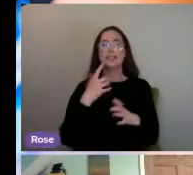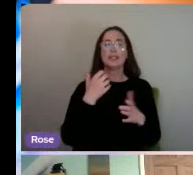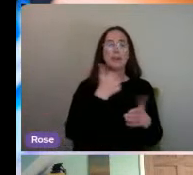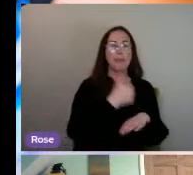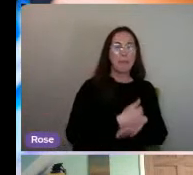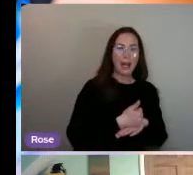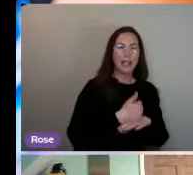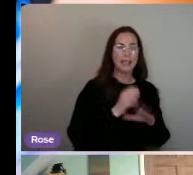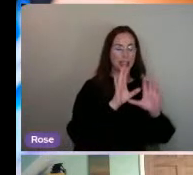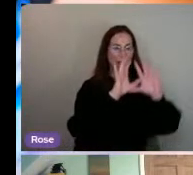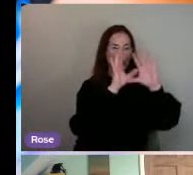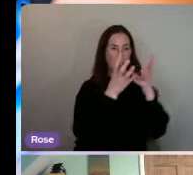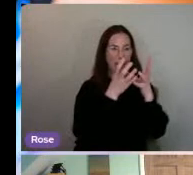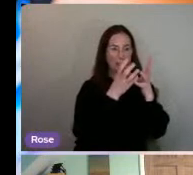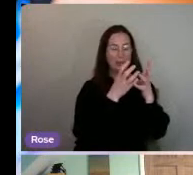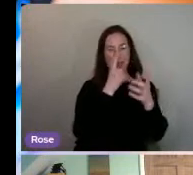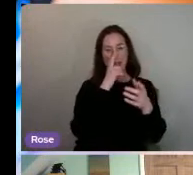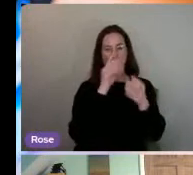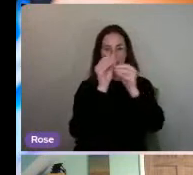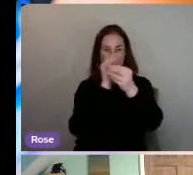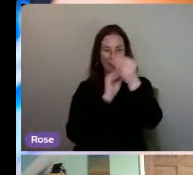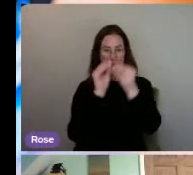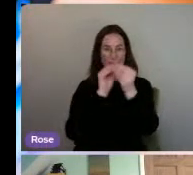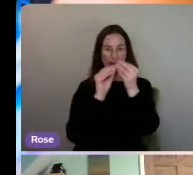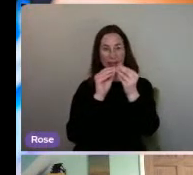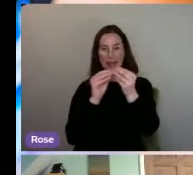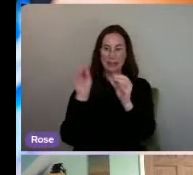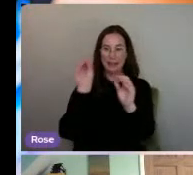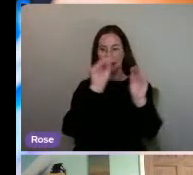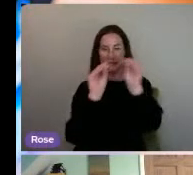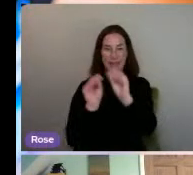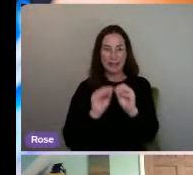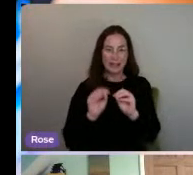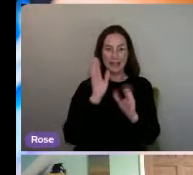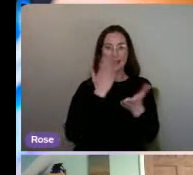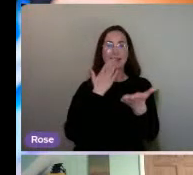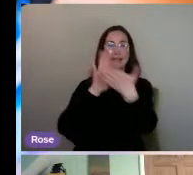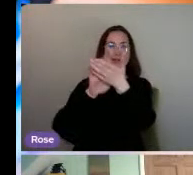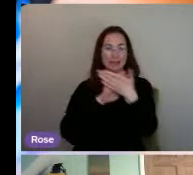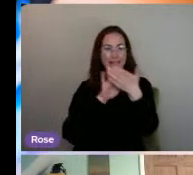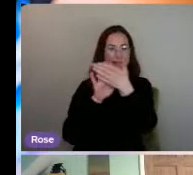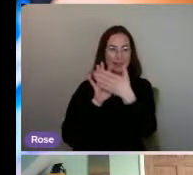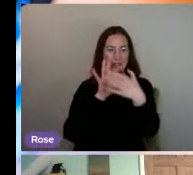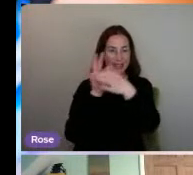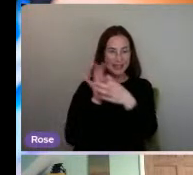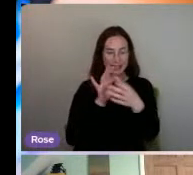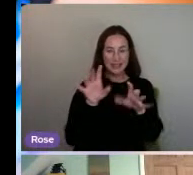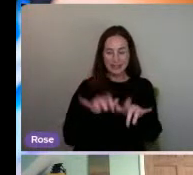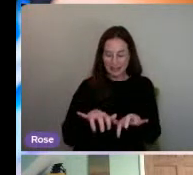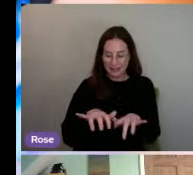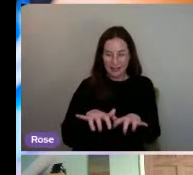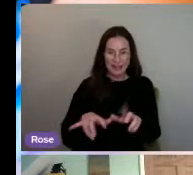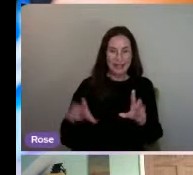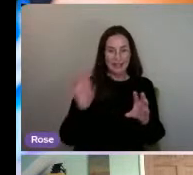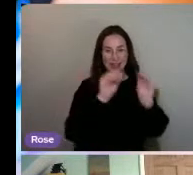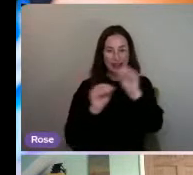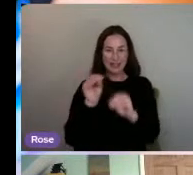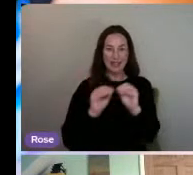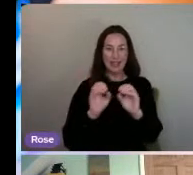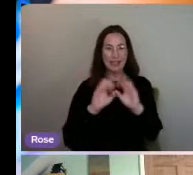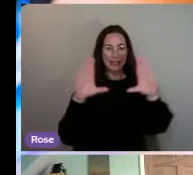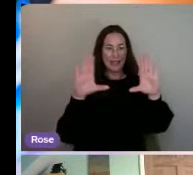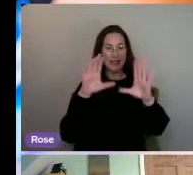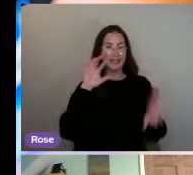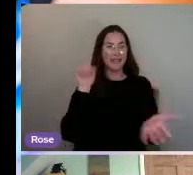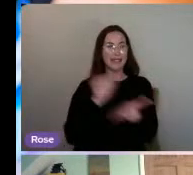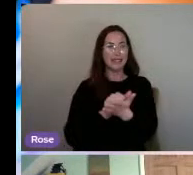from the package, and I found I could cut mask bits off and stick things together and play around with proportions and get the